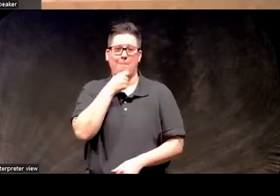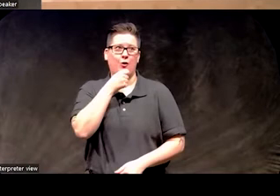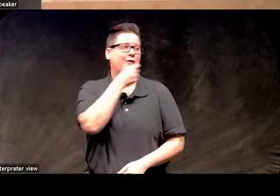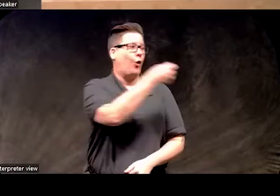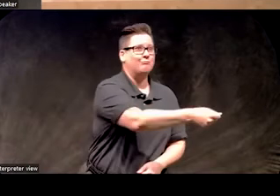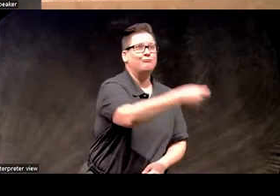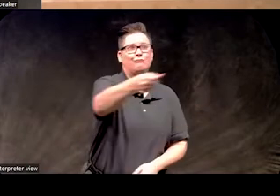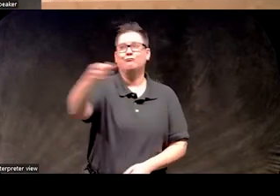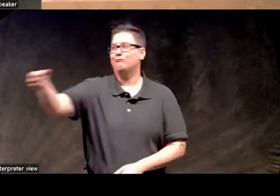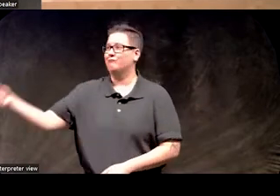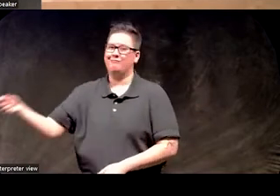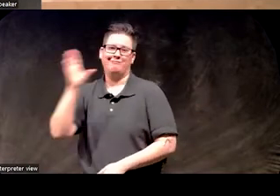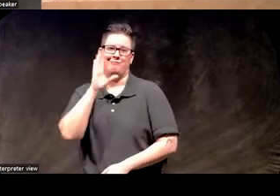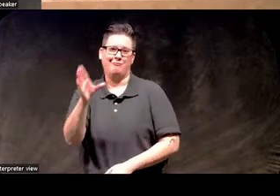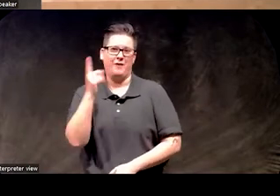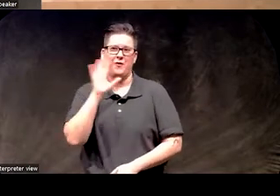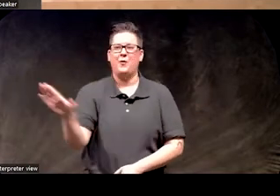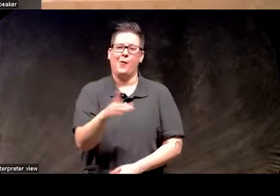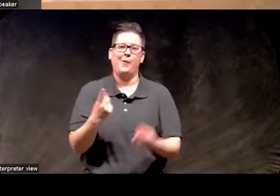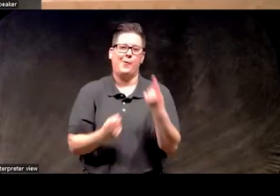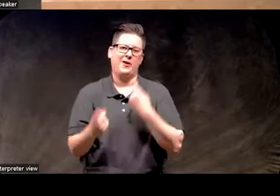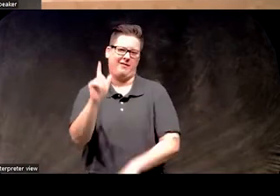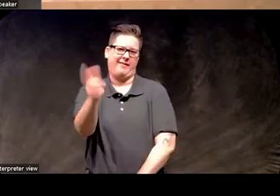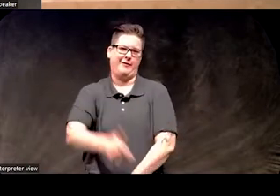microphones for questions later on.